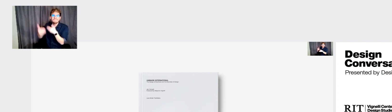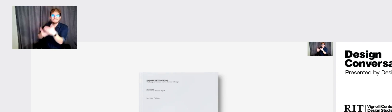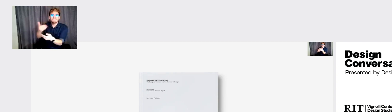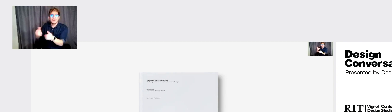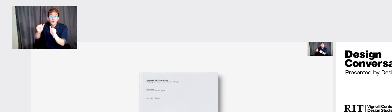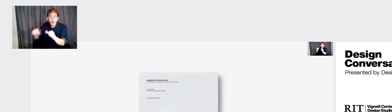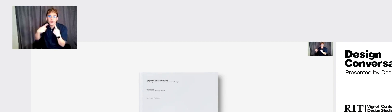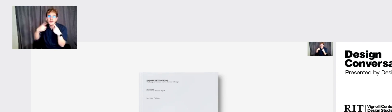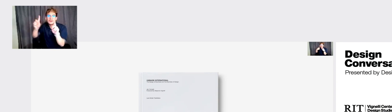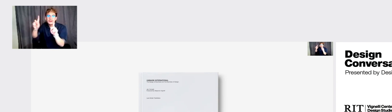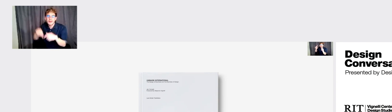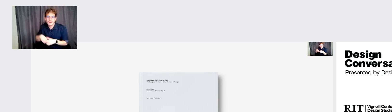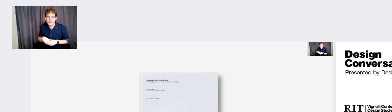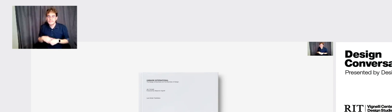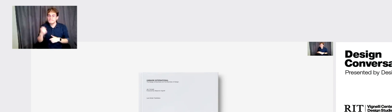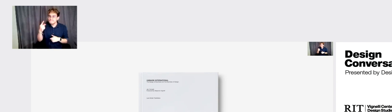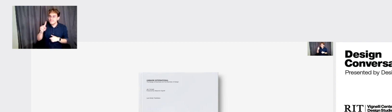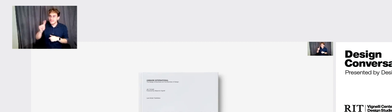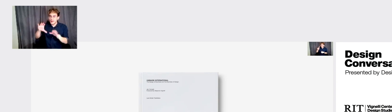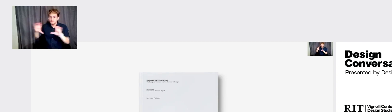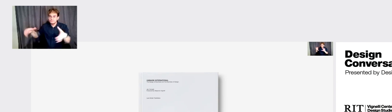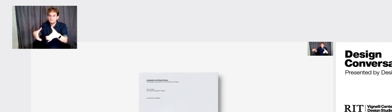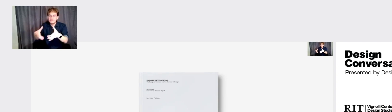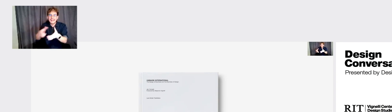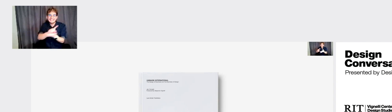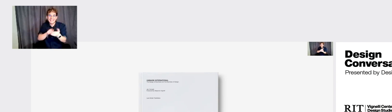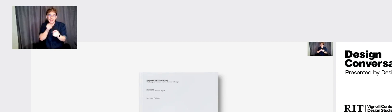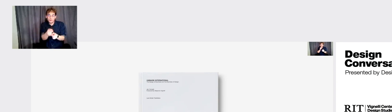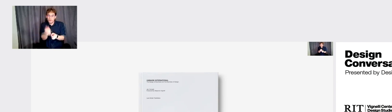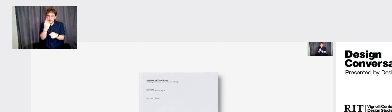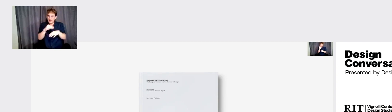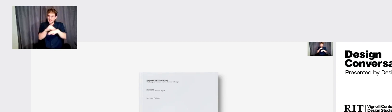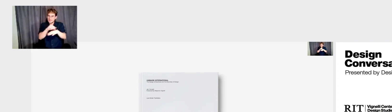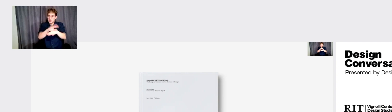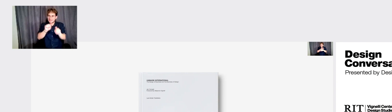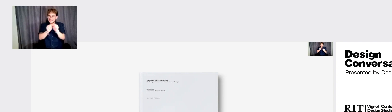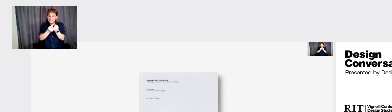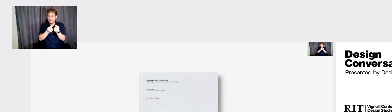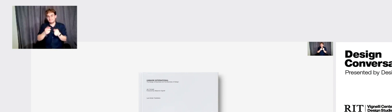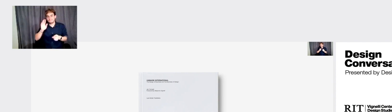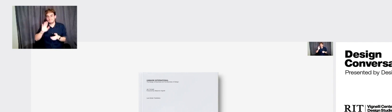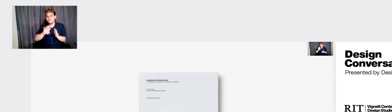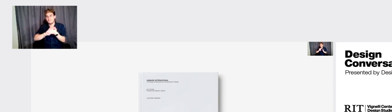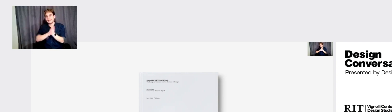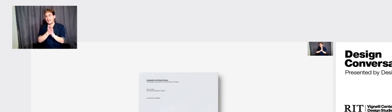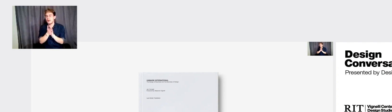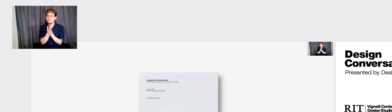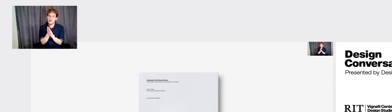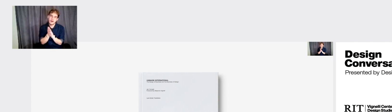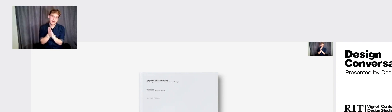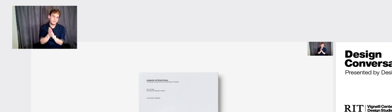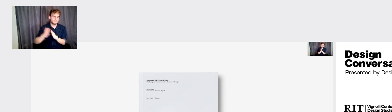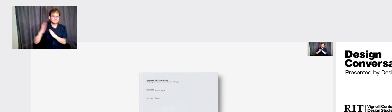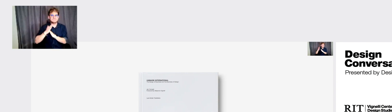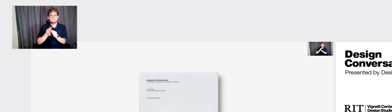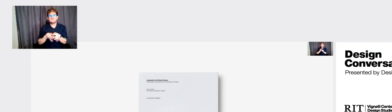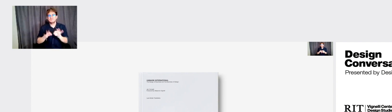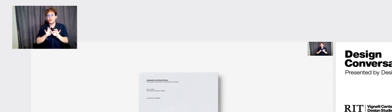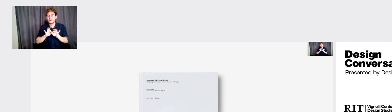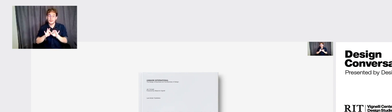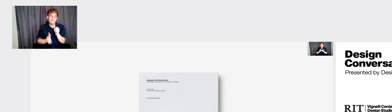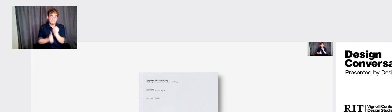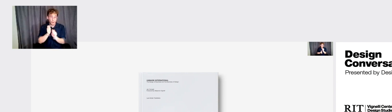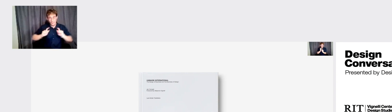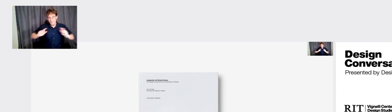connect and create this design consultancy that, as we all know, became so important and the largest in the world